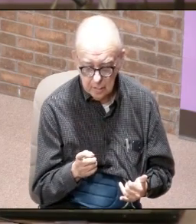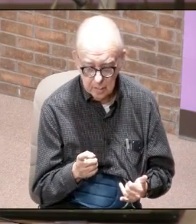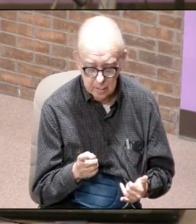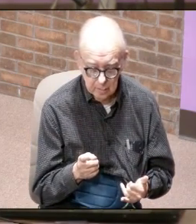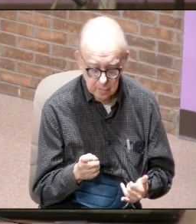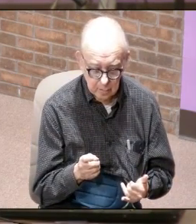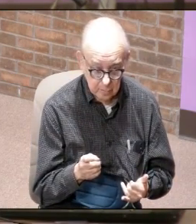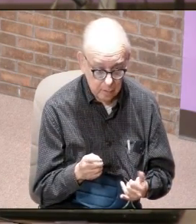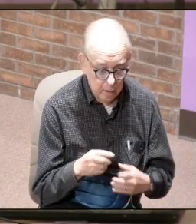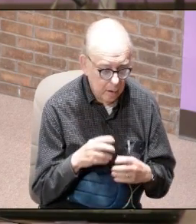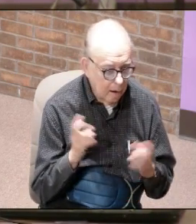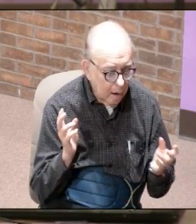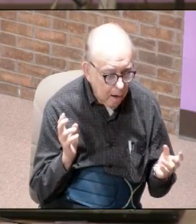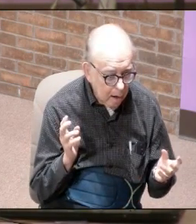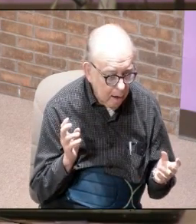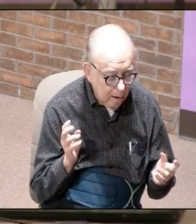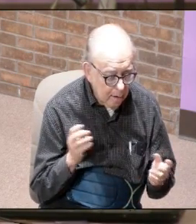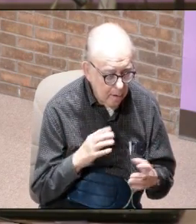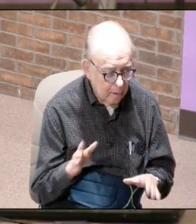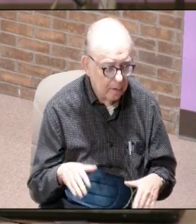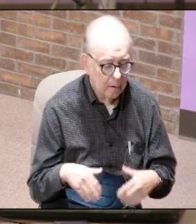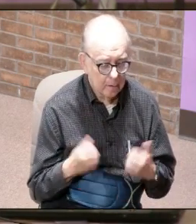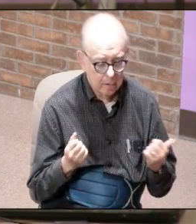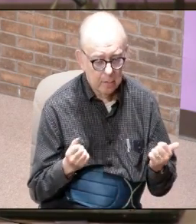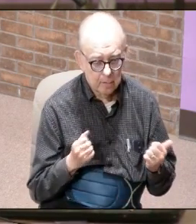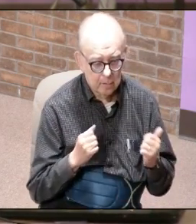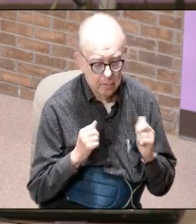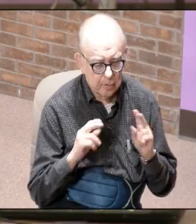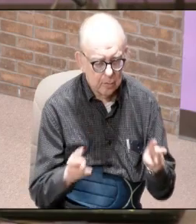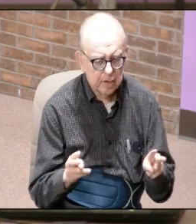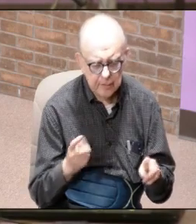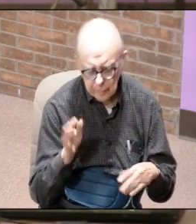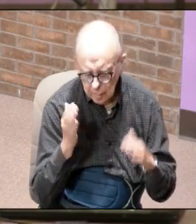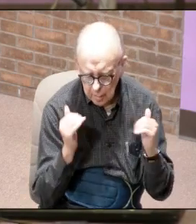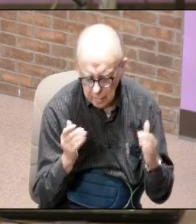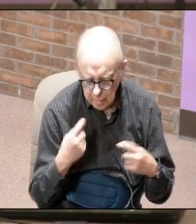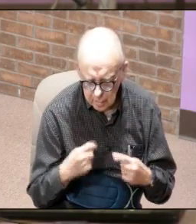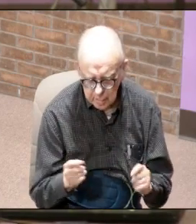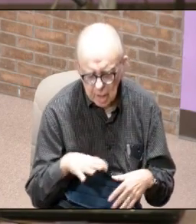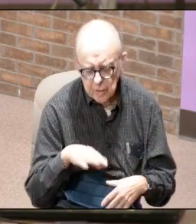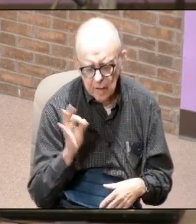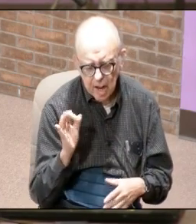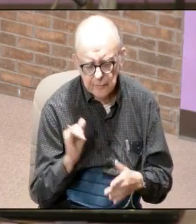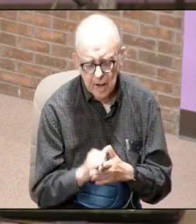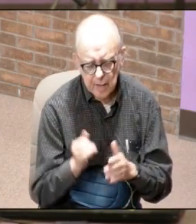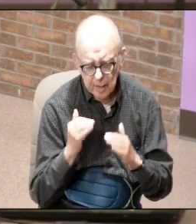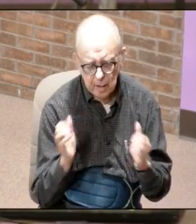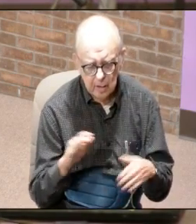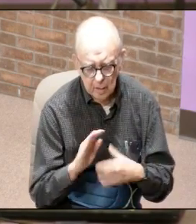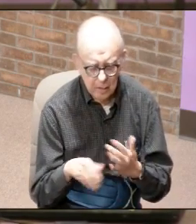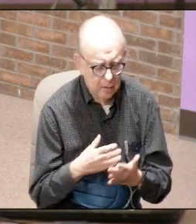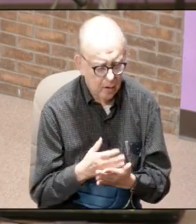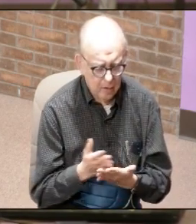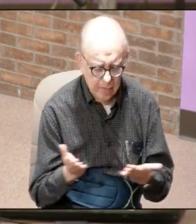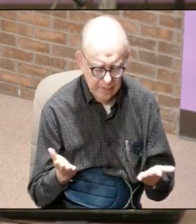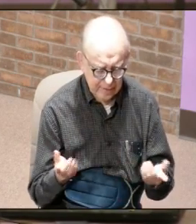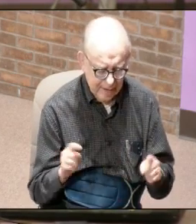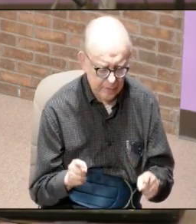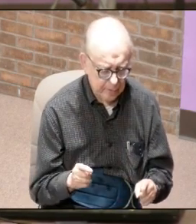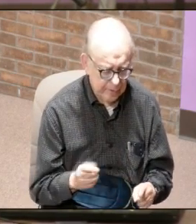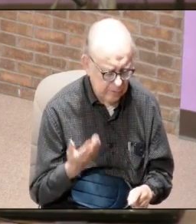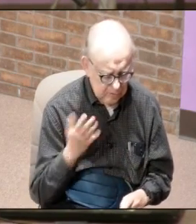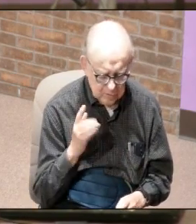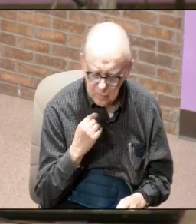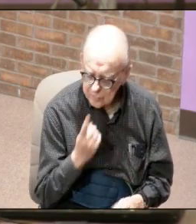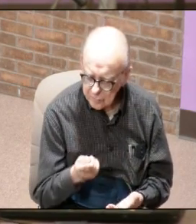dismayed their life they're looking for hope and they're trying to find it because of all the uncertainty and